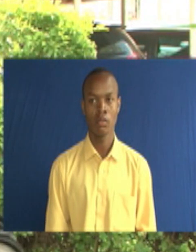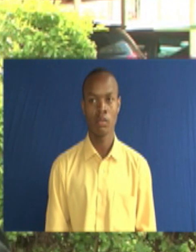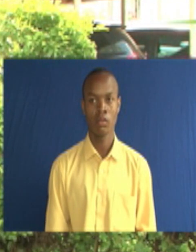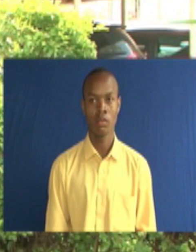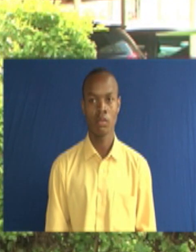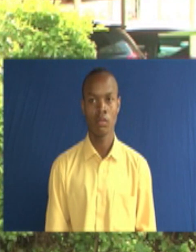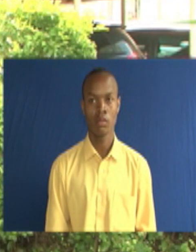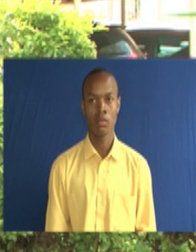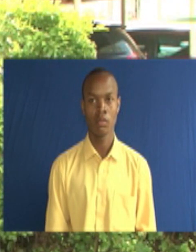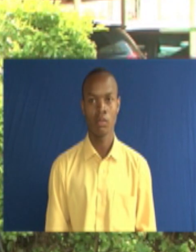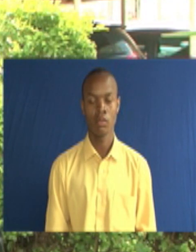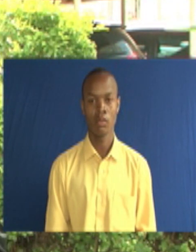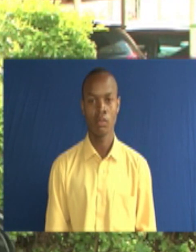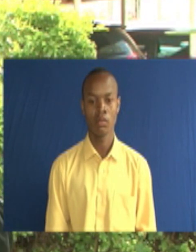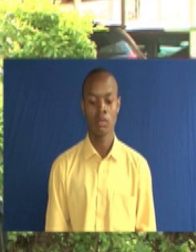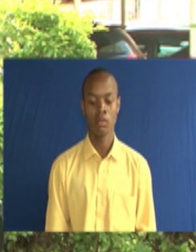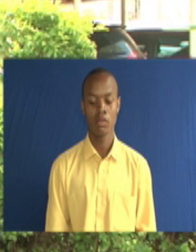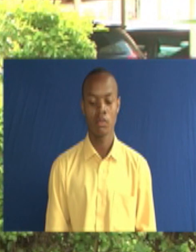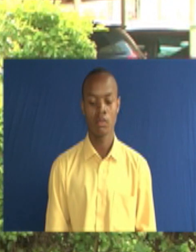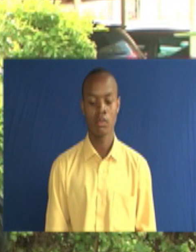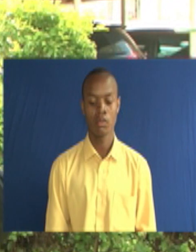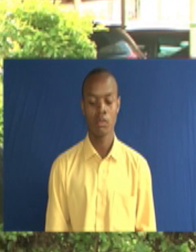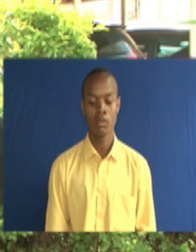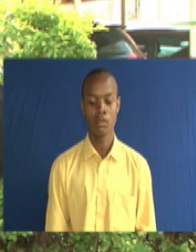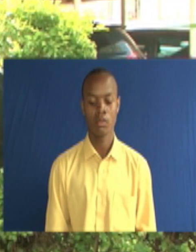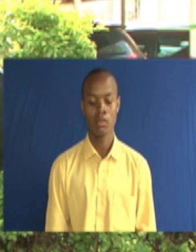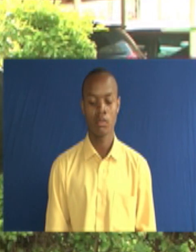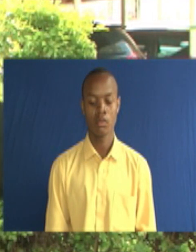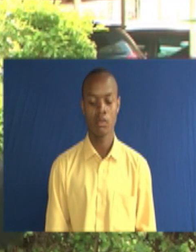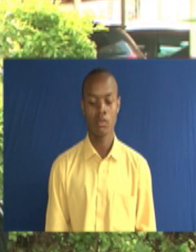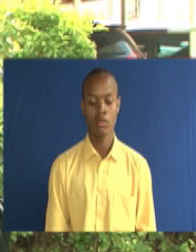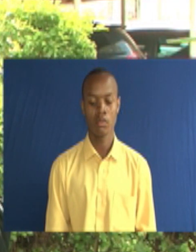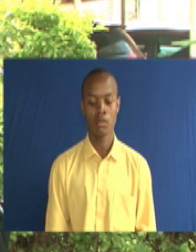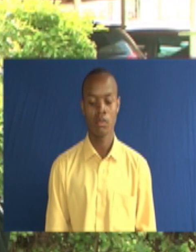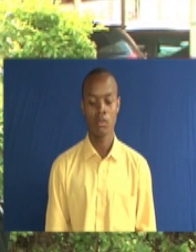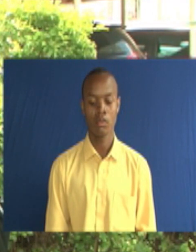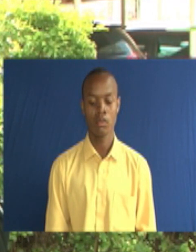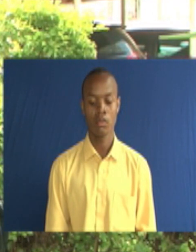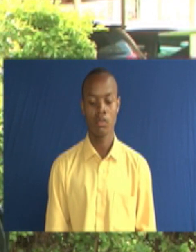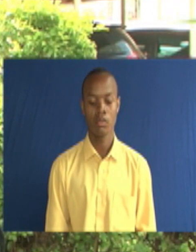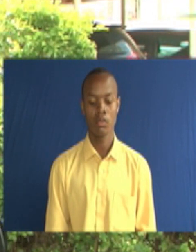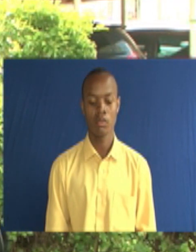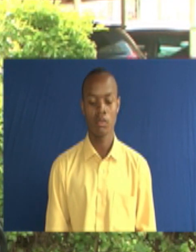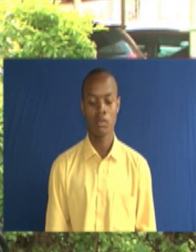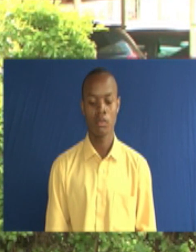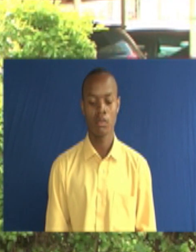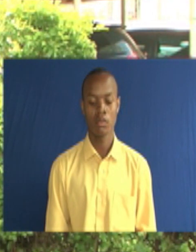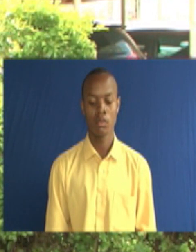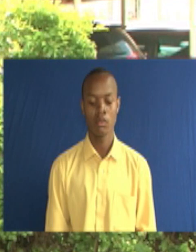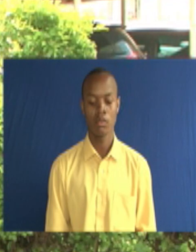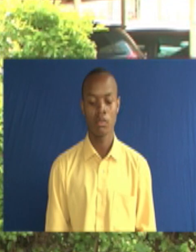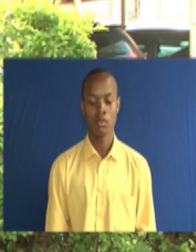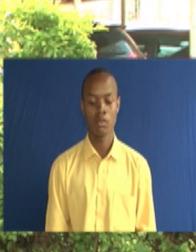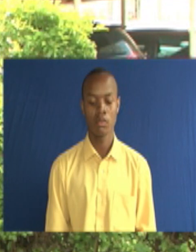Because we see, sometimes, police do come hard on a deaf person, because there was a